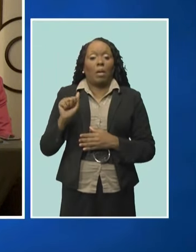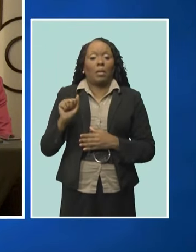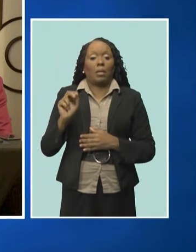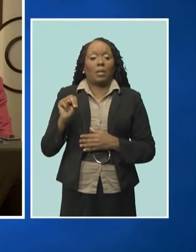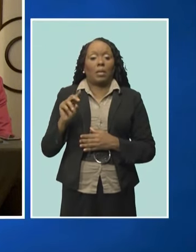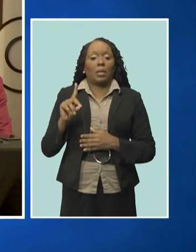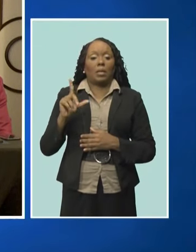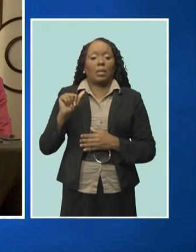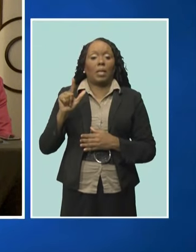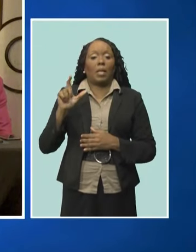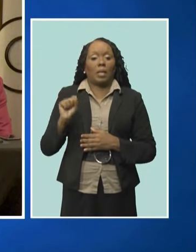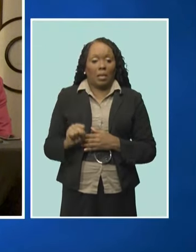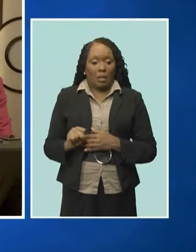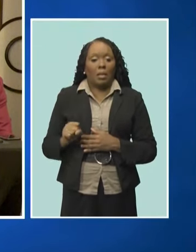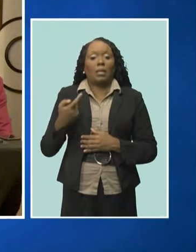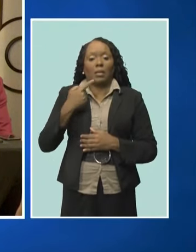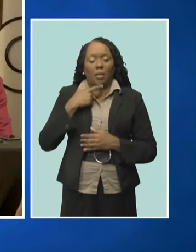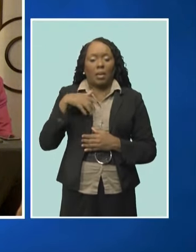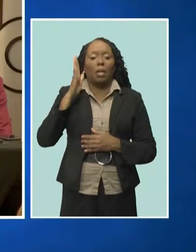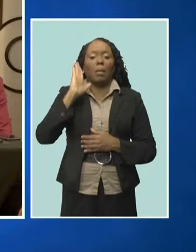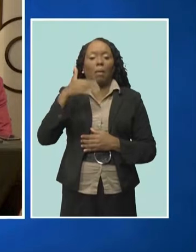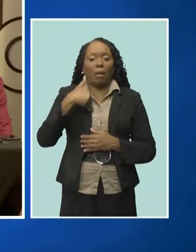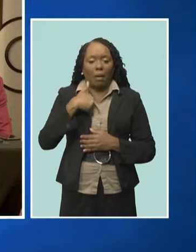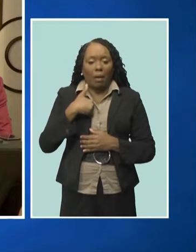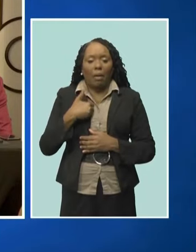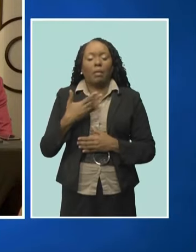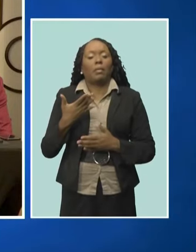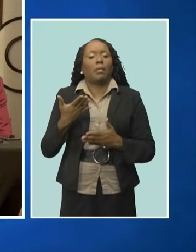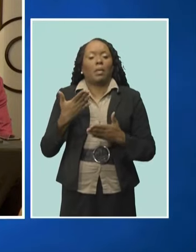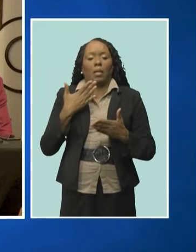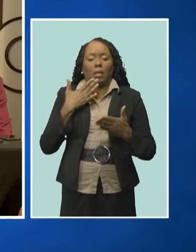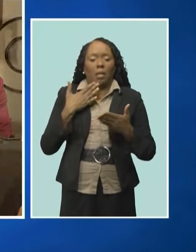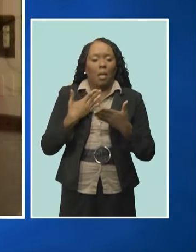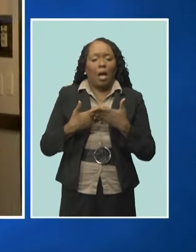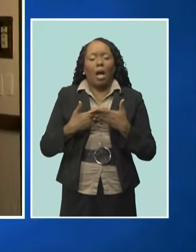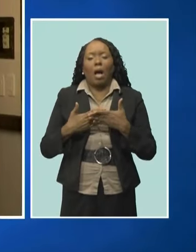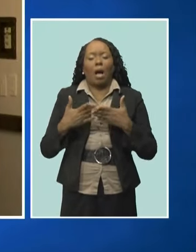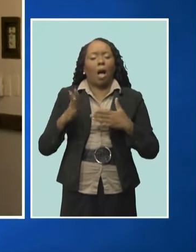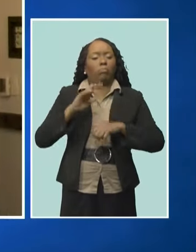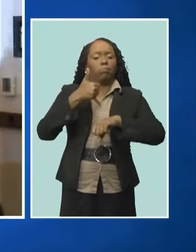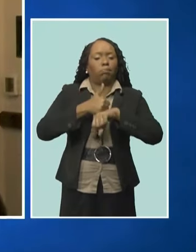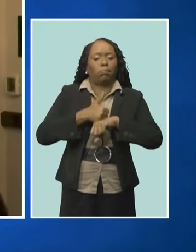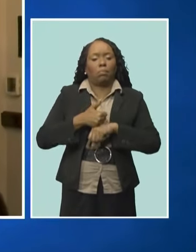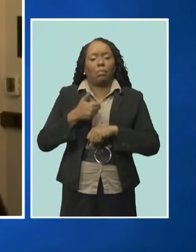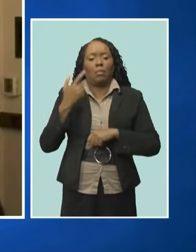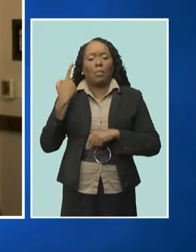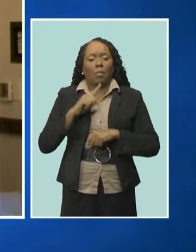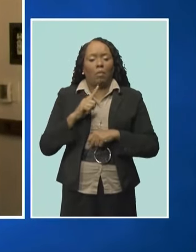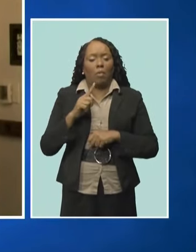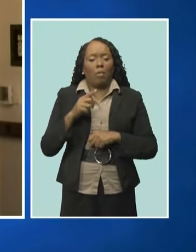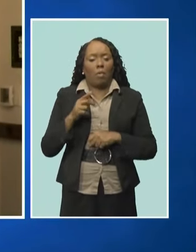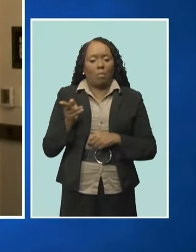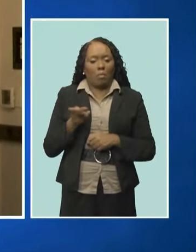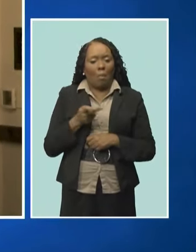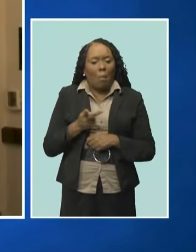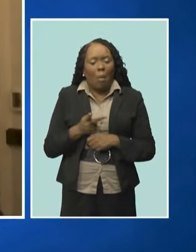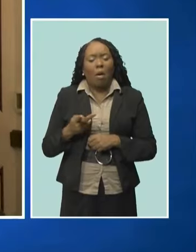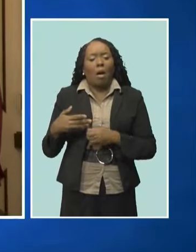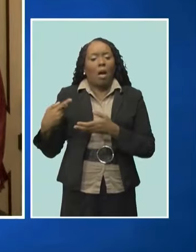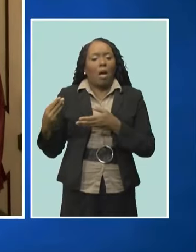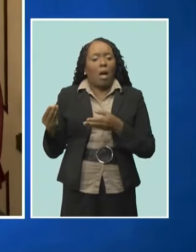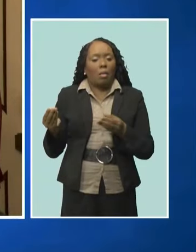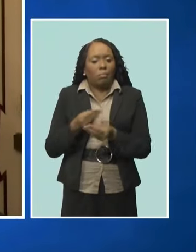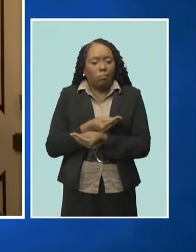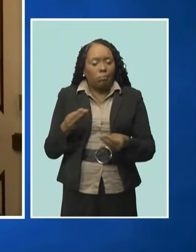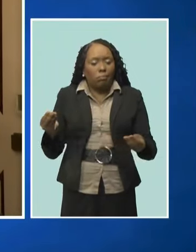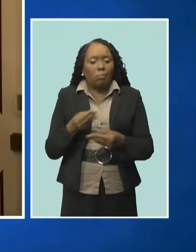Lunsworth, says it will create a framework for her organization and UWI to collaborate on digital and technology